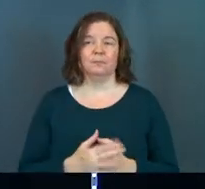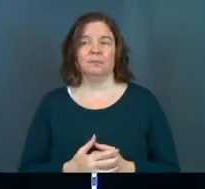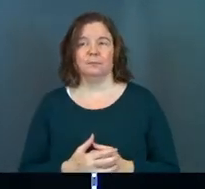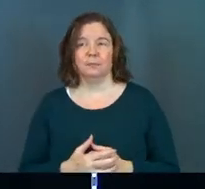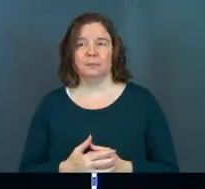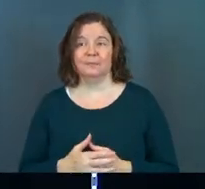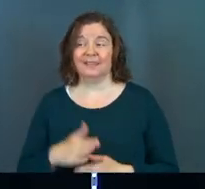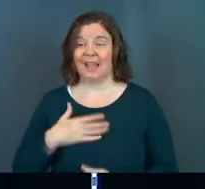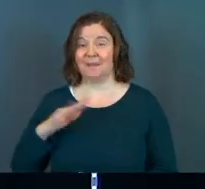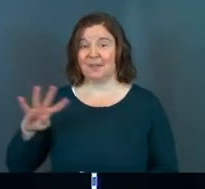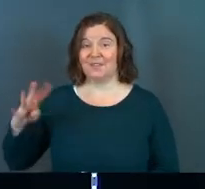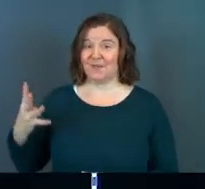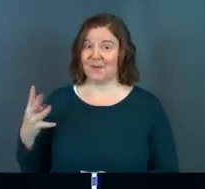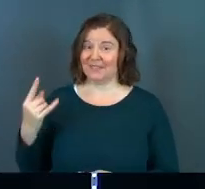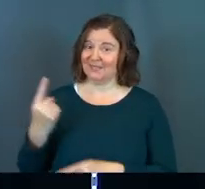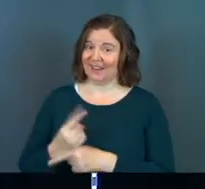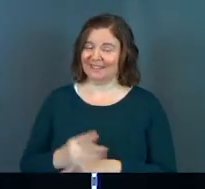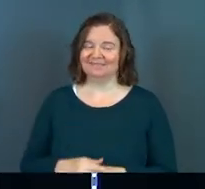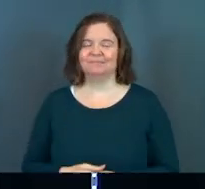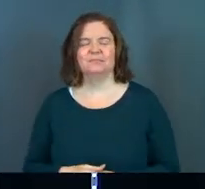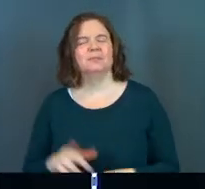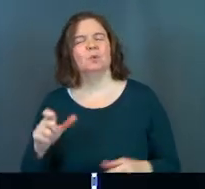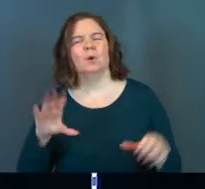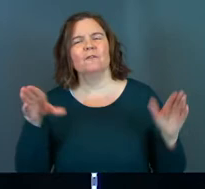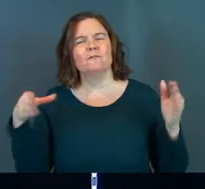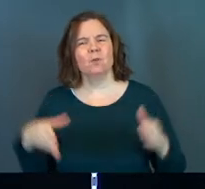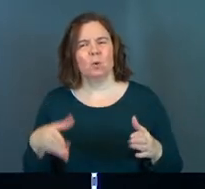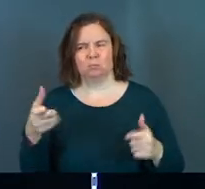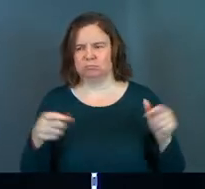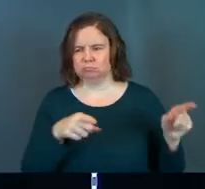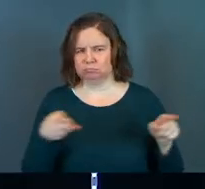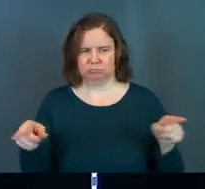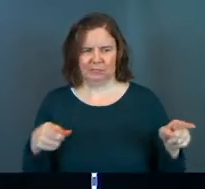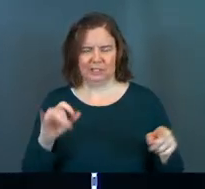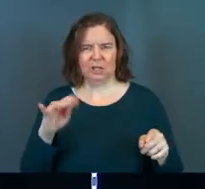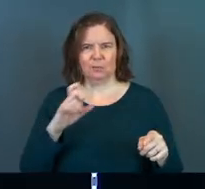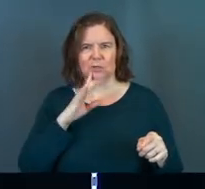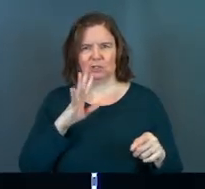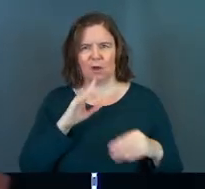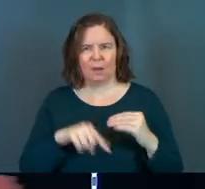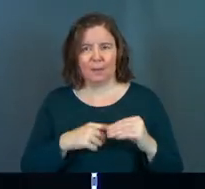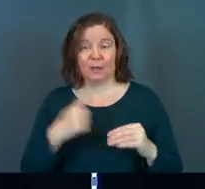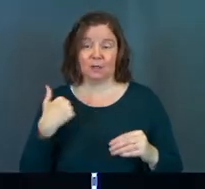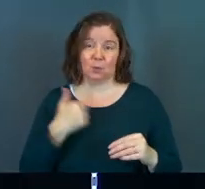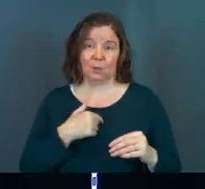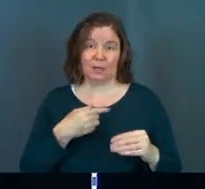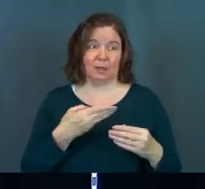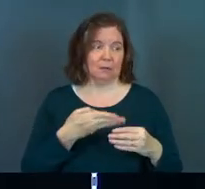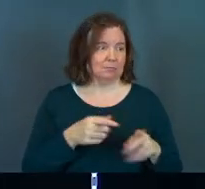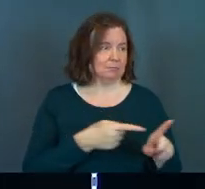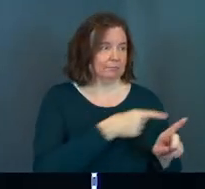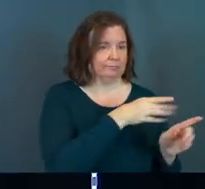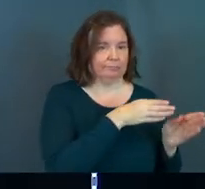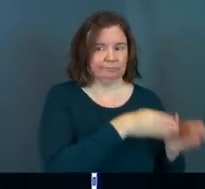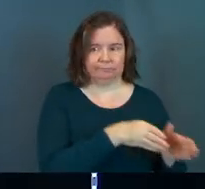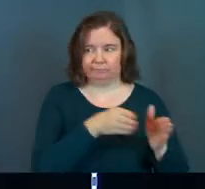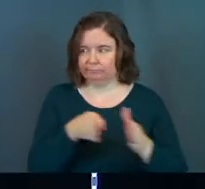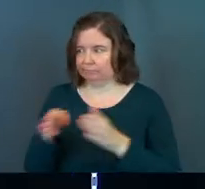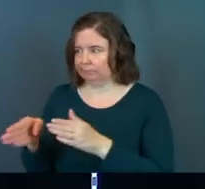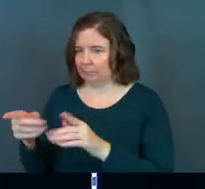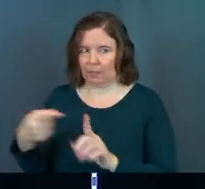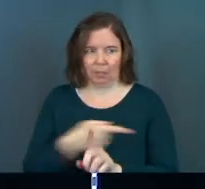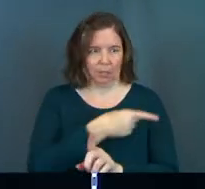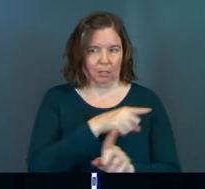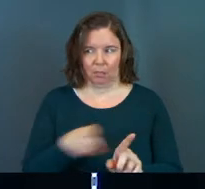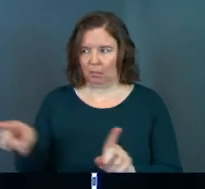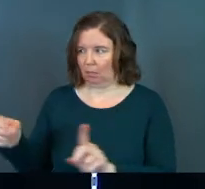That's right, happy fourth. So what are we supposed to focus on? What is James really getting at here? Because again, we can go so many different directions with what he's saying.